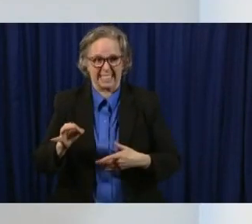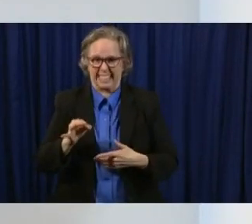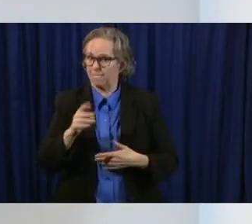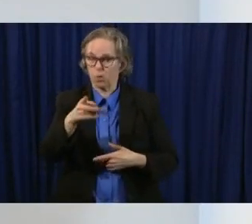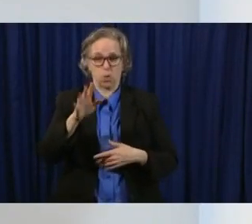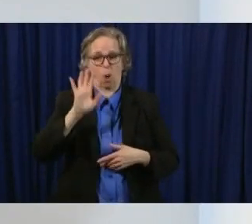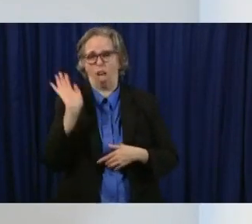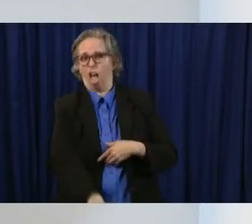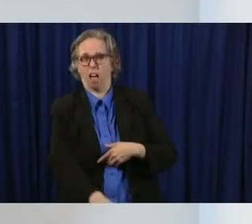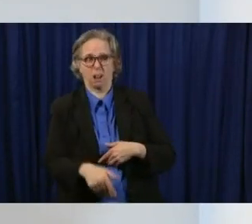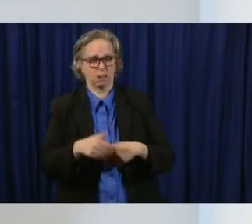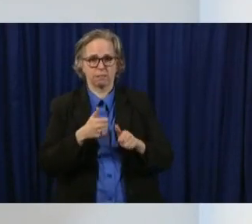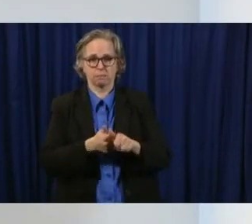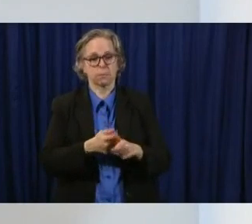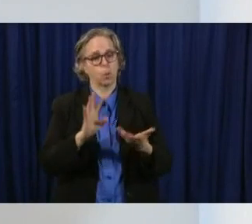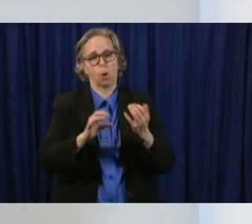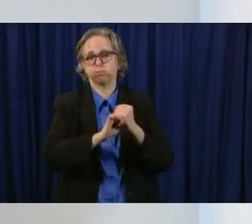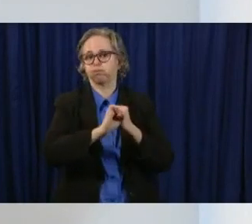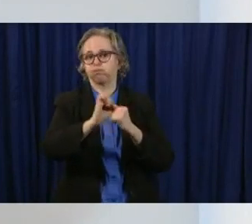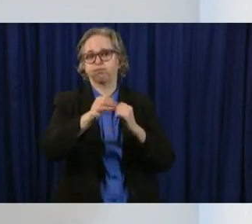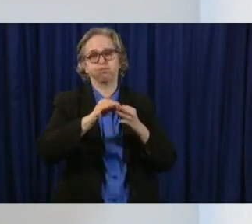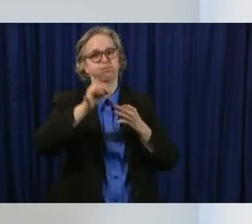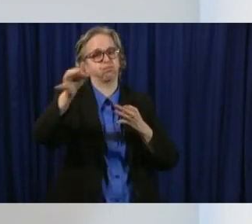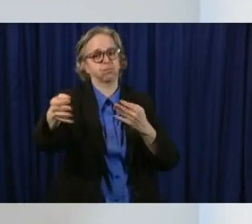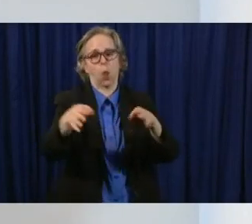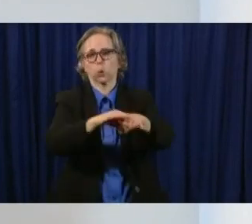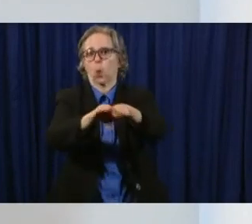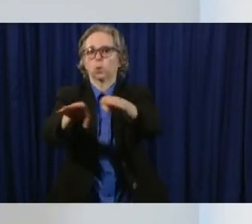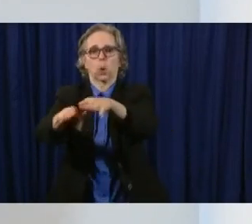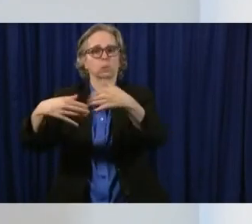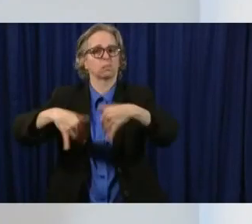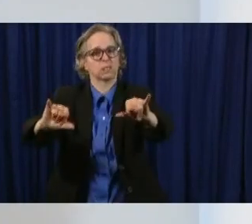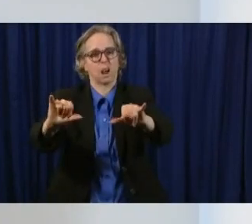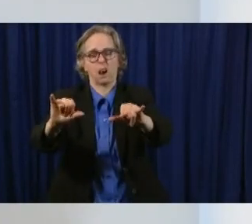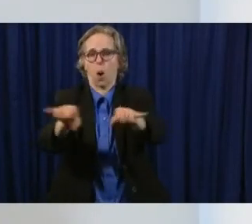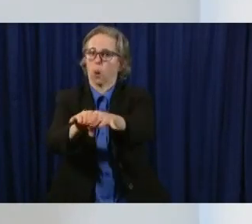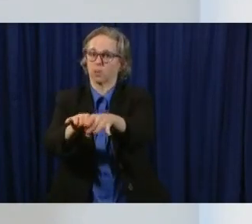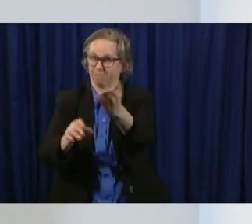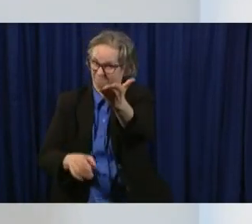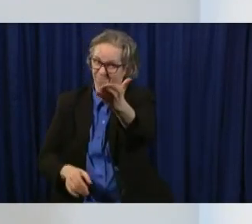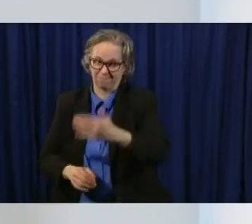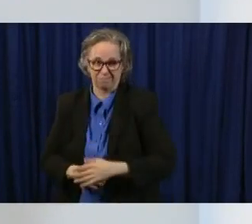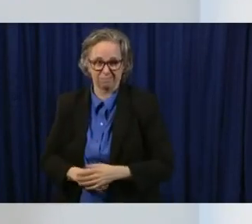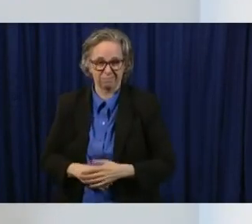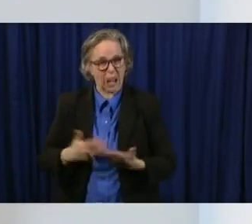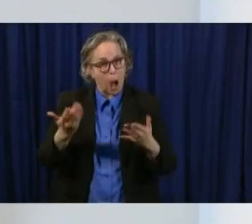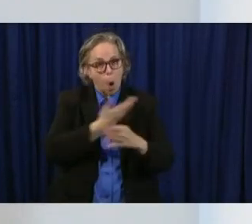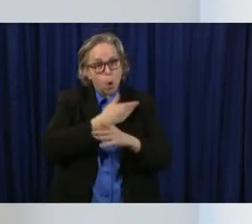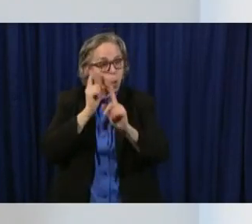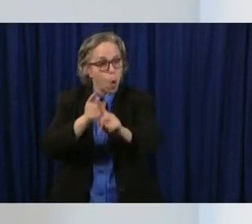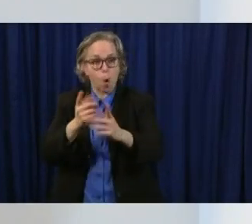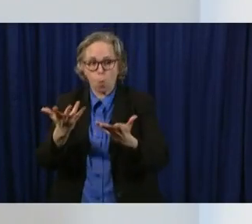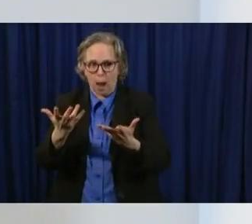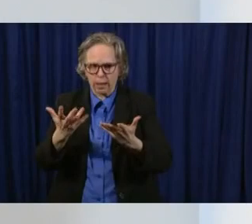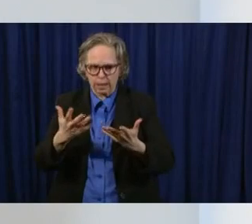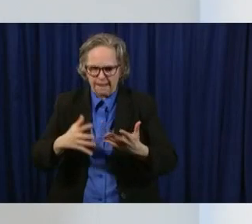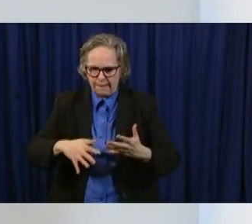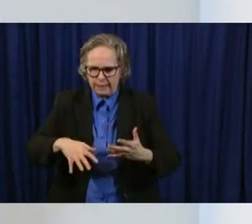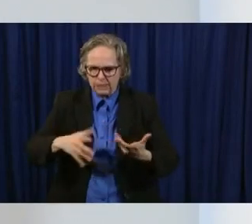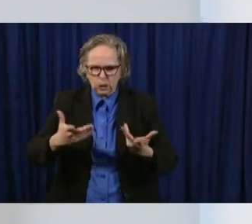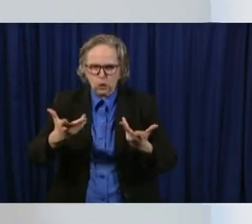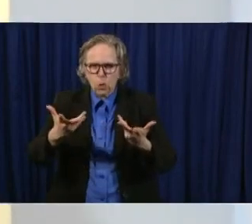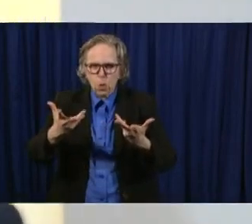down the coronavirus as i say we're going to hunt it down we're going to isolate it we're going to kill it the more we do that the faster the next phases come